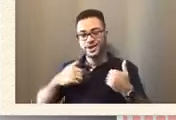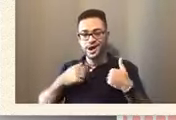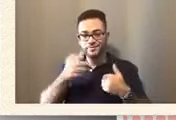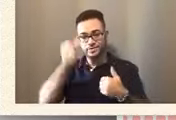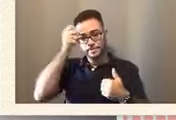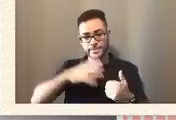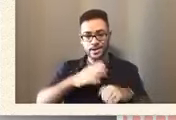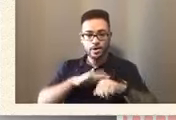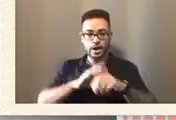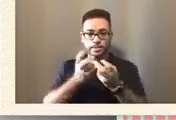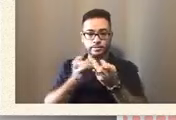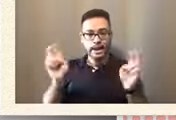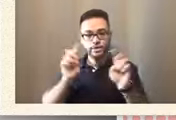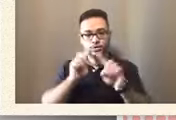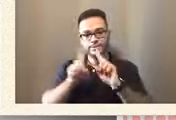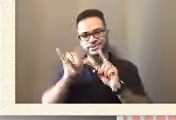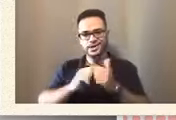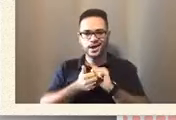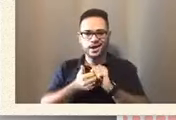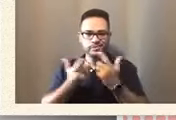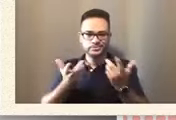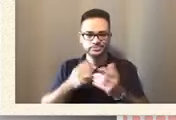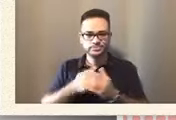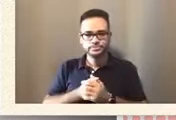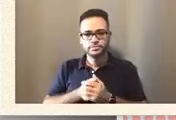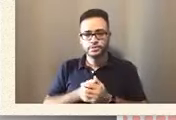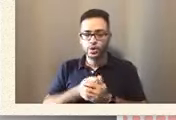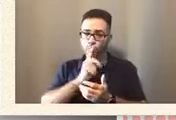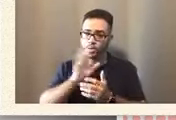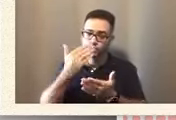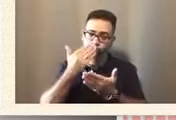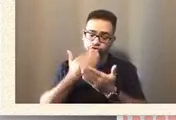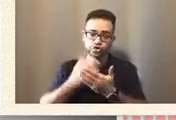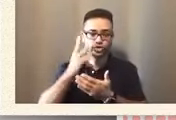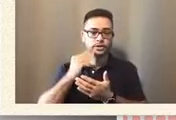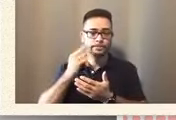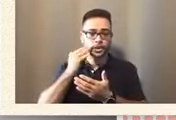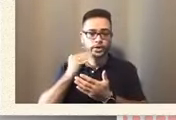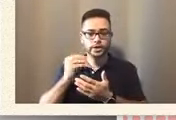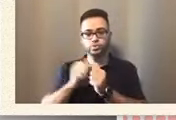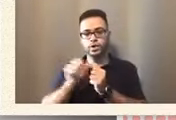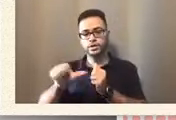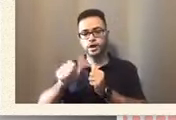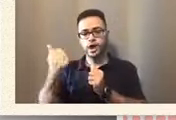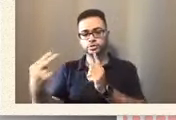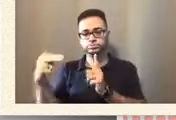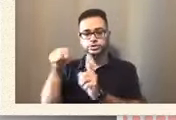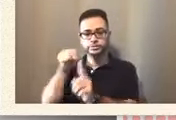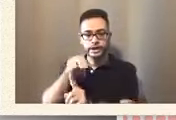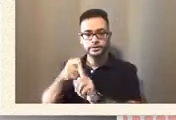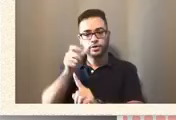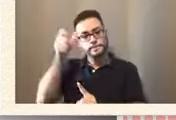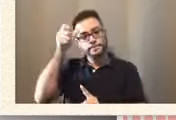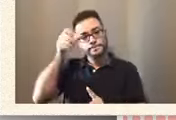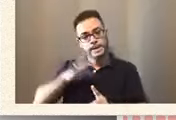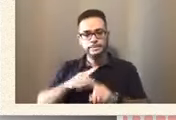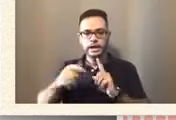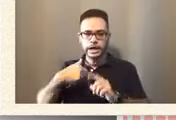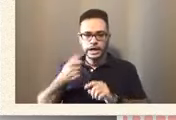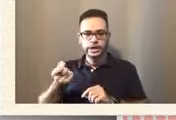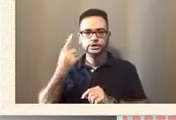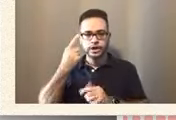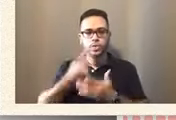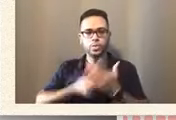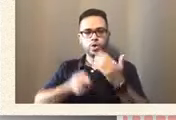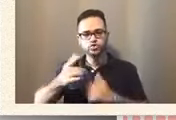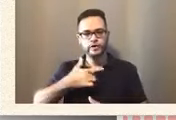the way it is. And it would have been great to hear another gender's voice, but I understand what you're feeling, Alison, because it's so close